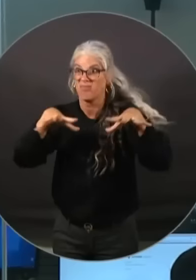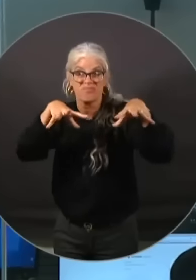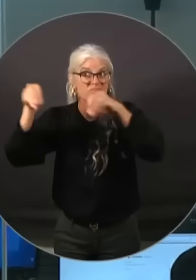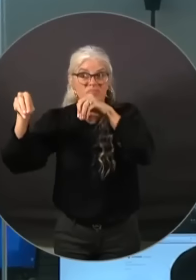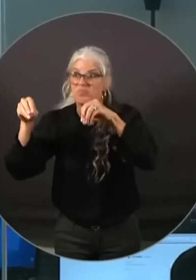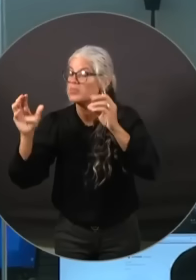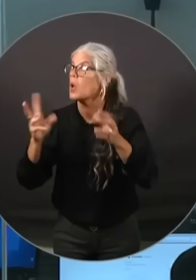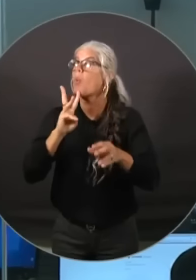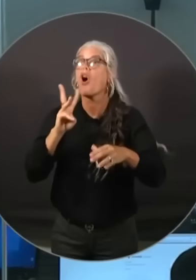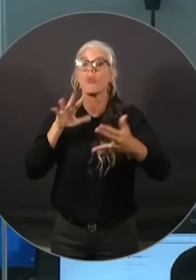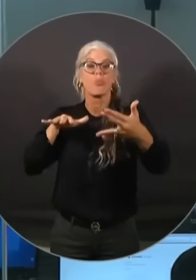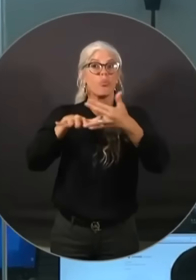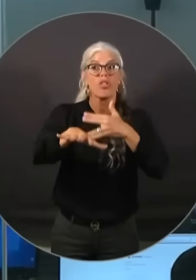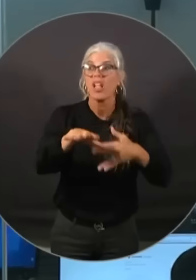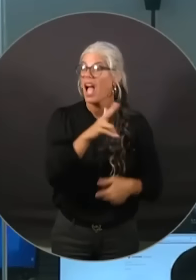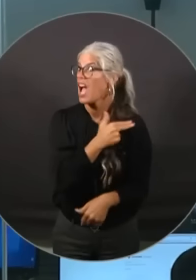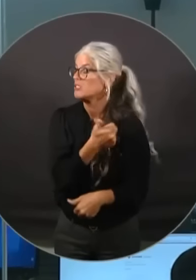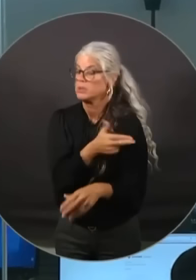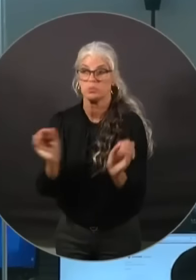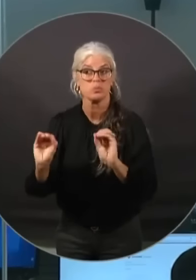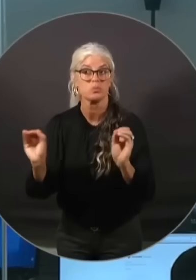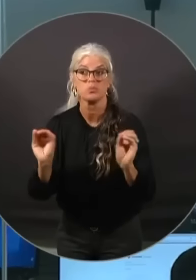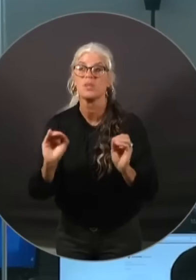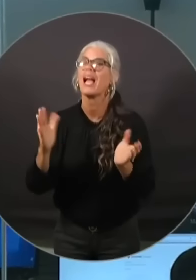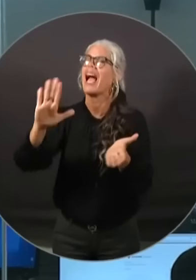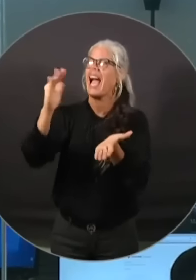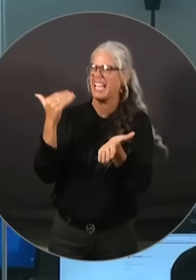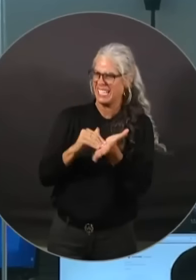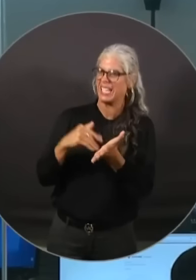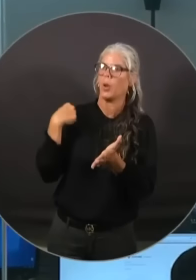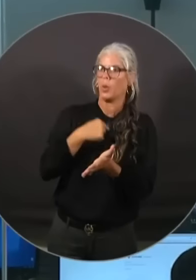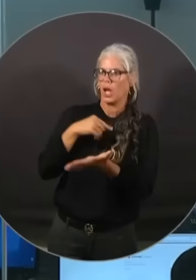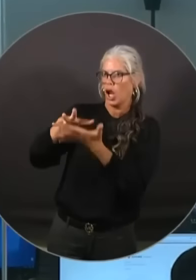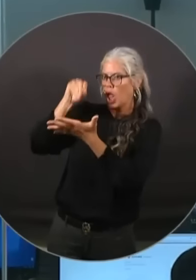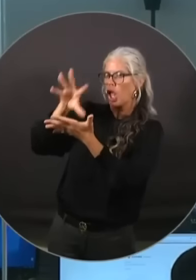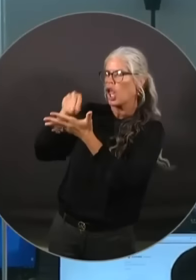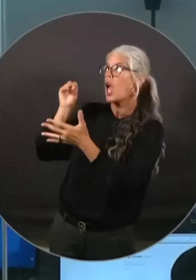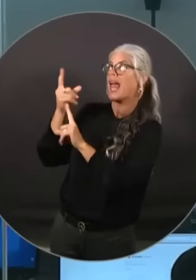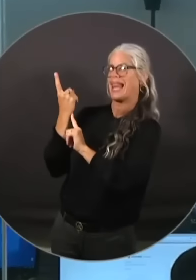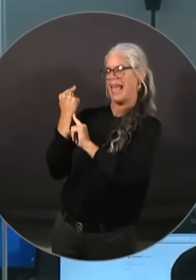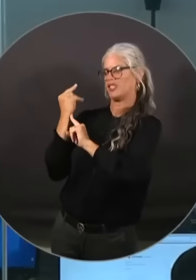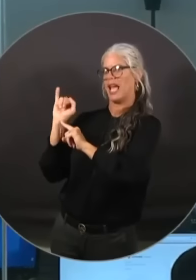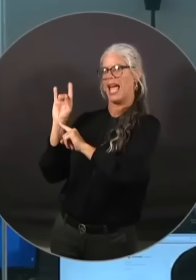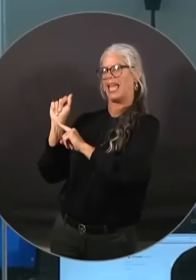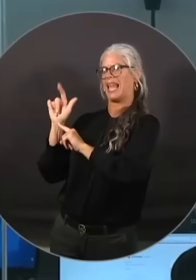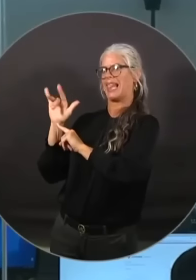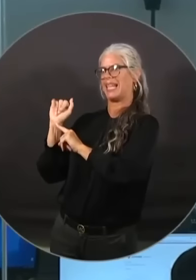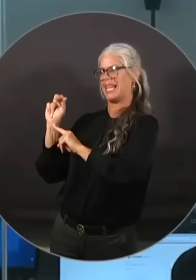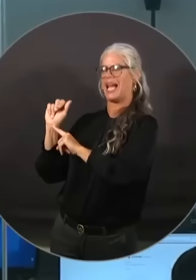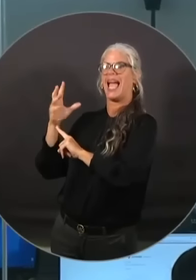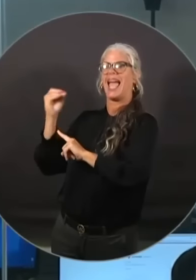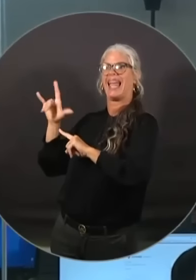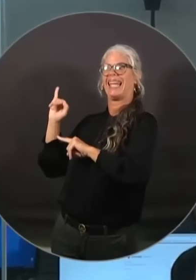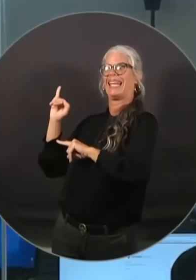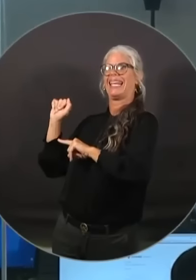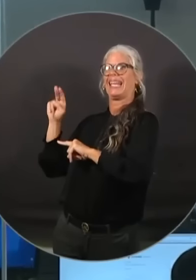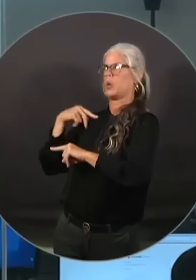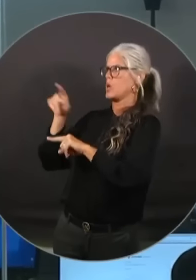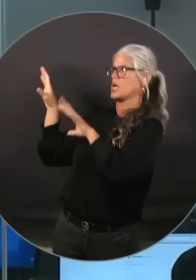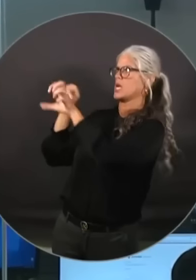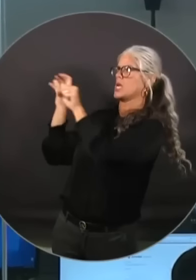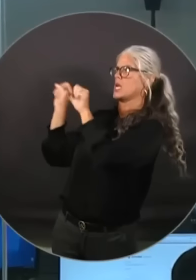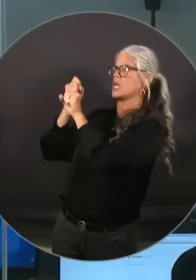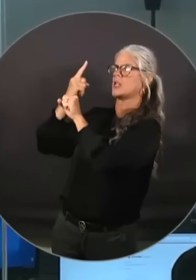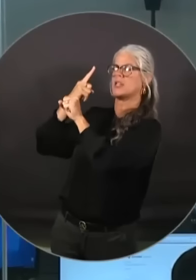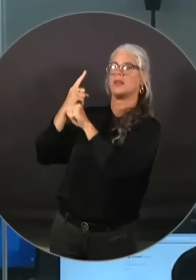into the hospitals so these are again we learned this over idalia and ian these are best practices and it it improves that the